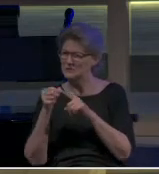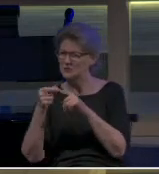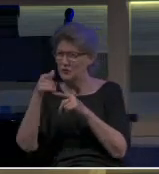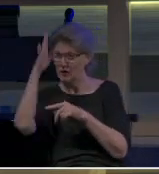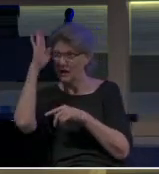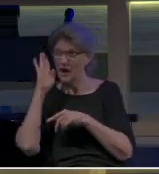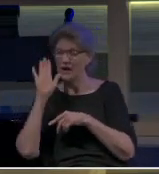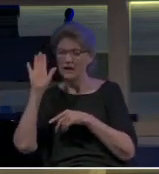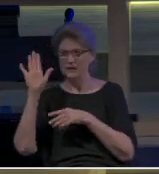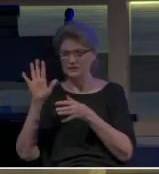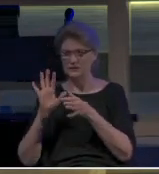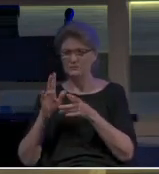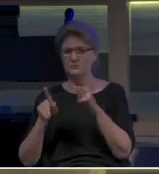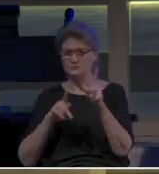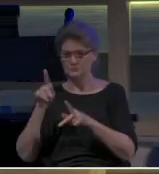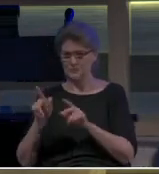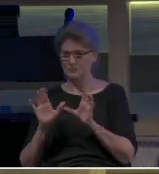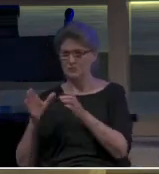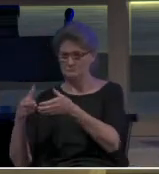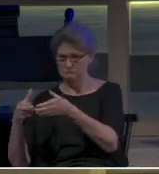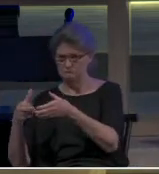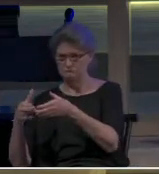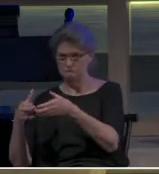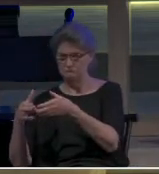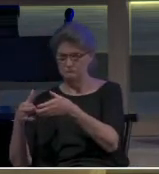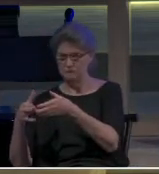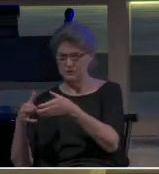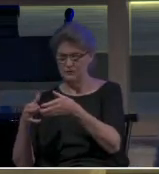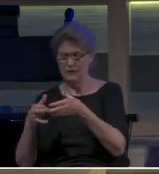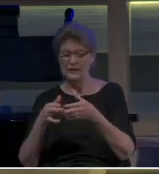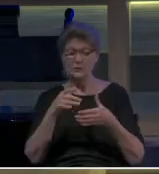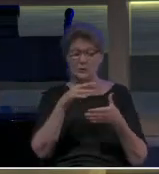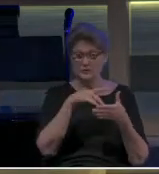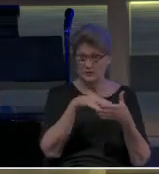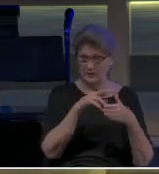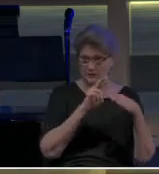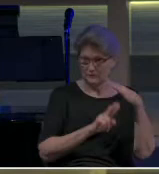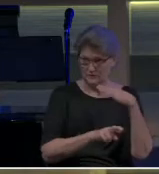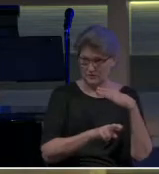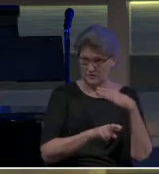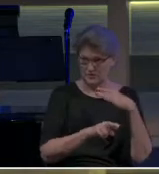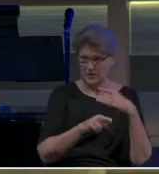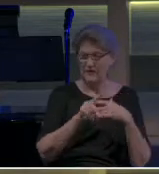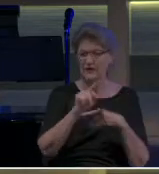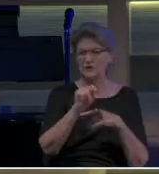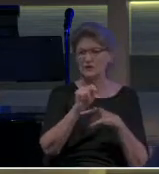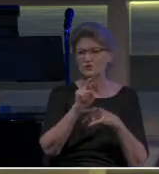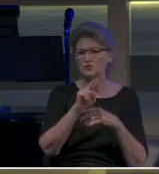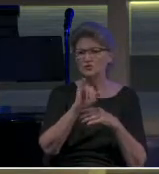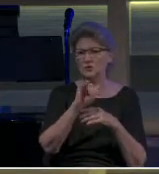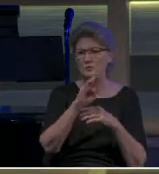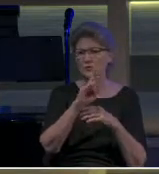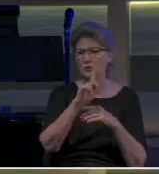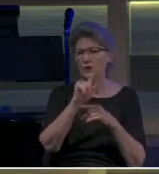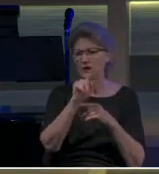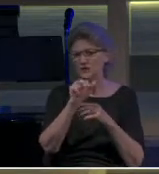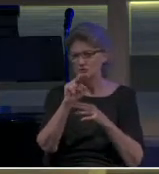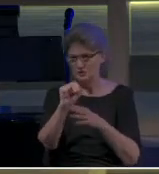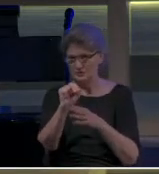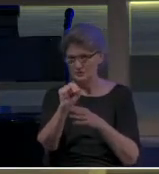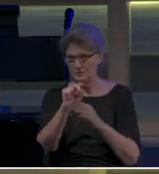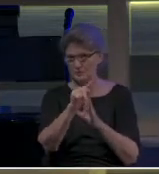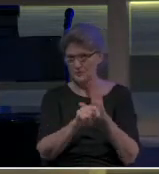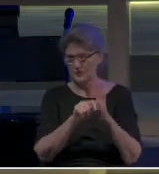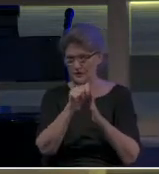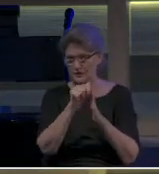We saw that especially during our study of the tribulation period in Revelation. And we are heading in that direction